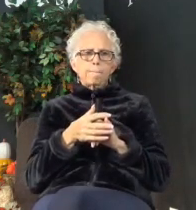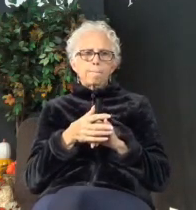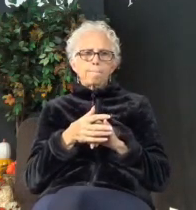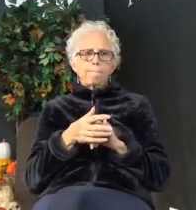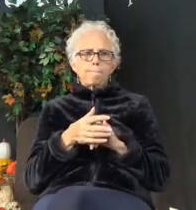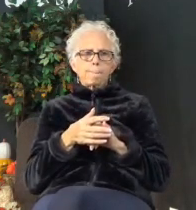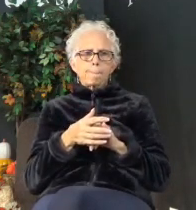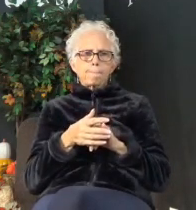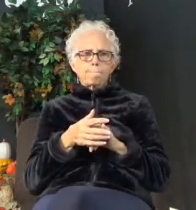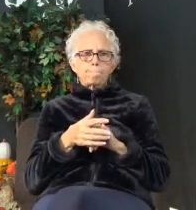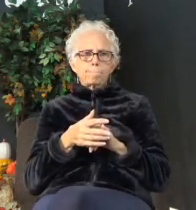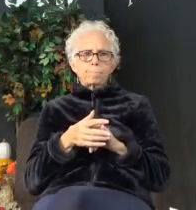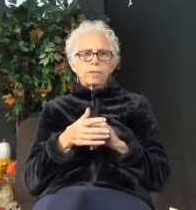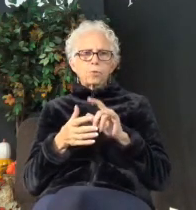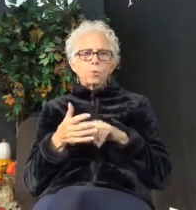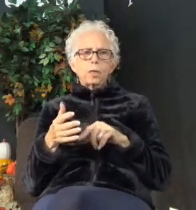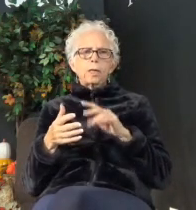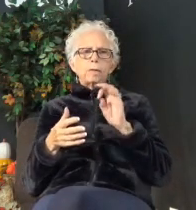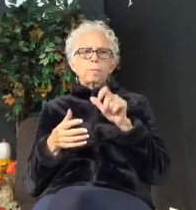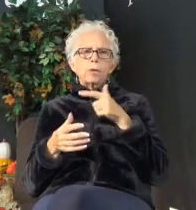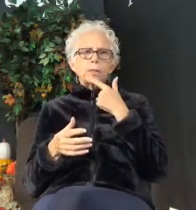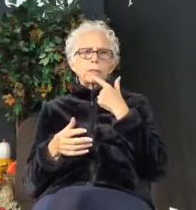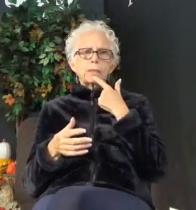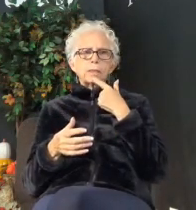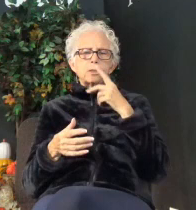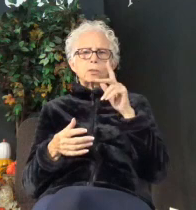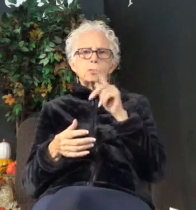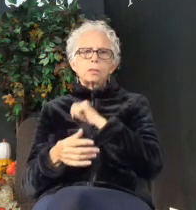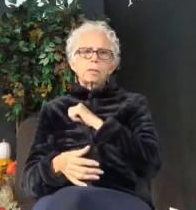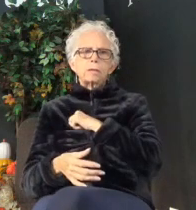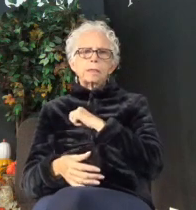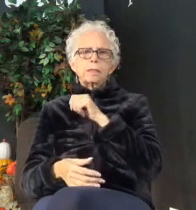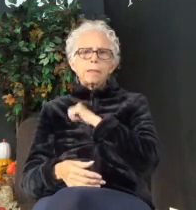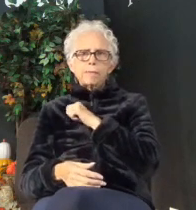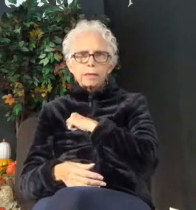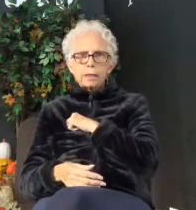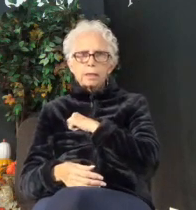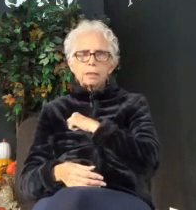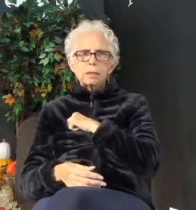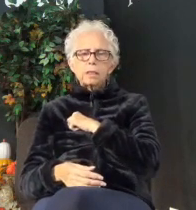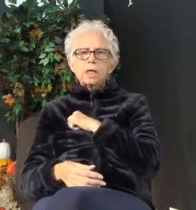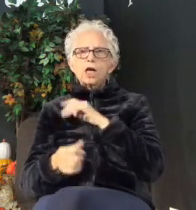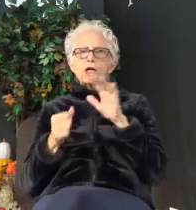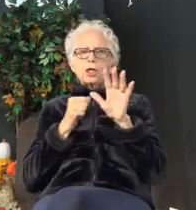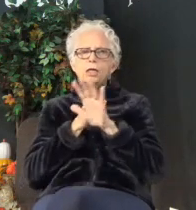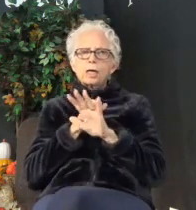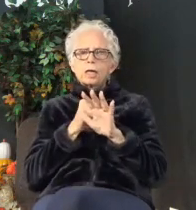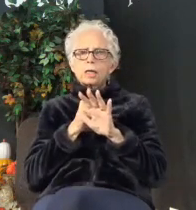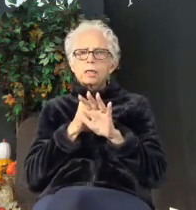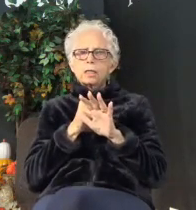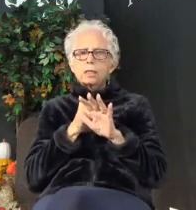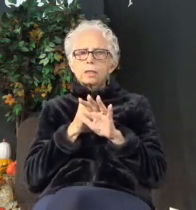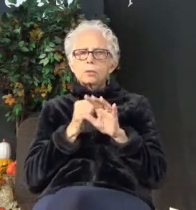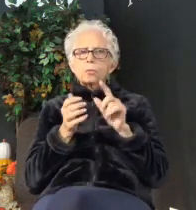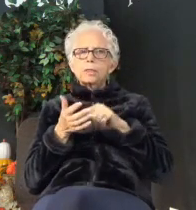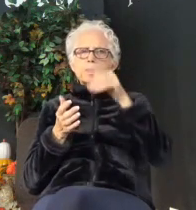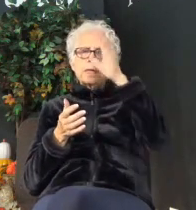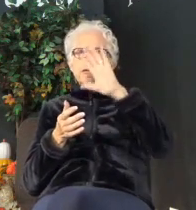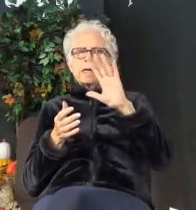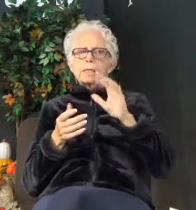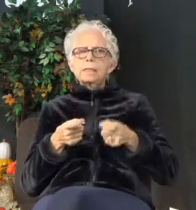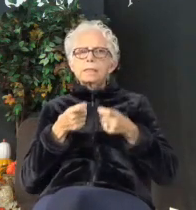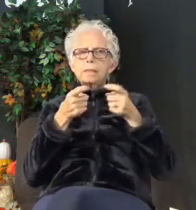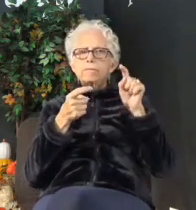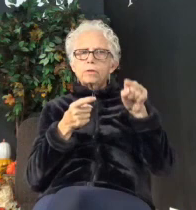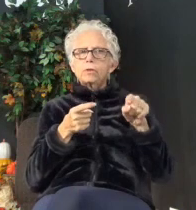This is what Paul says to Timothy. Timothy, guard what God has entrusted you. I want to